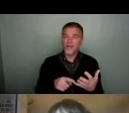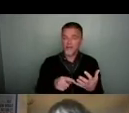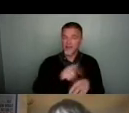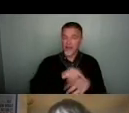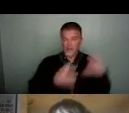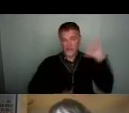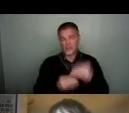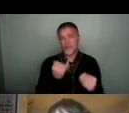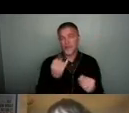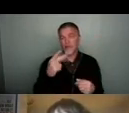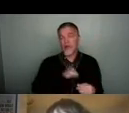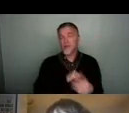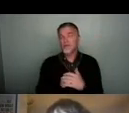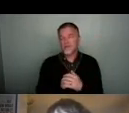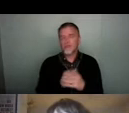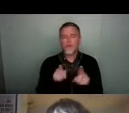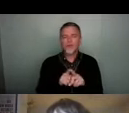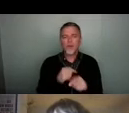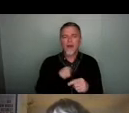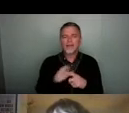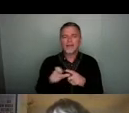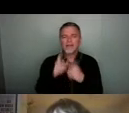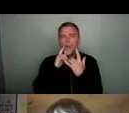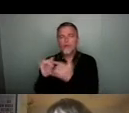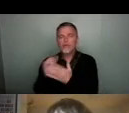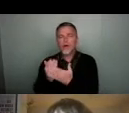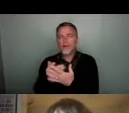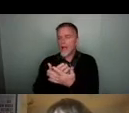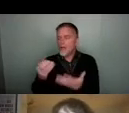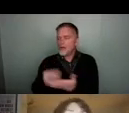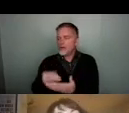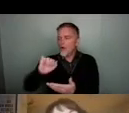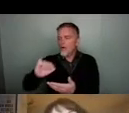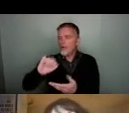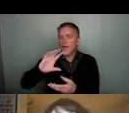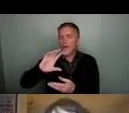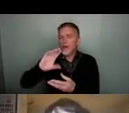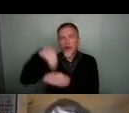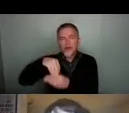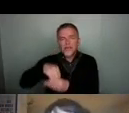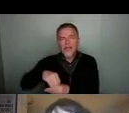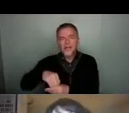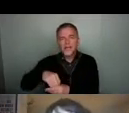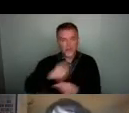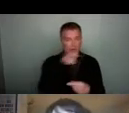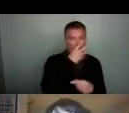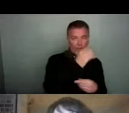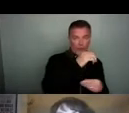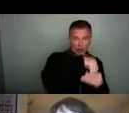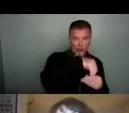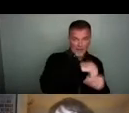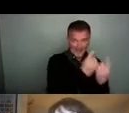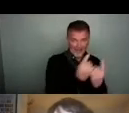And I also did a bit of an audit on how much the content that we, the 140 pieces of content that we shared,